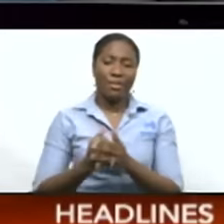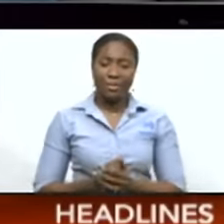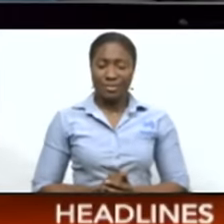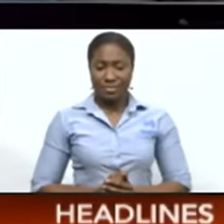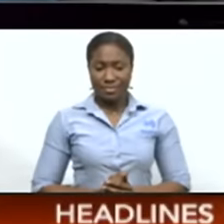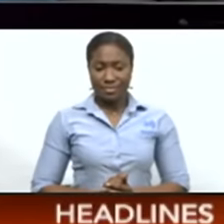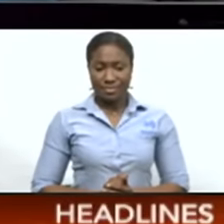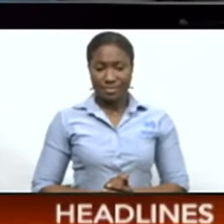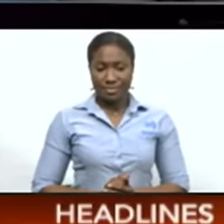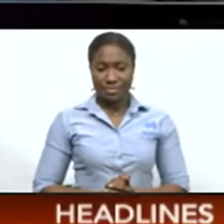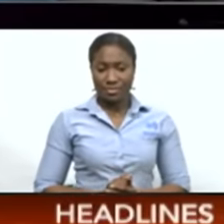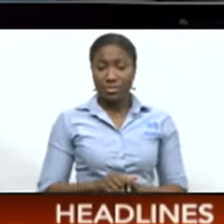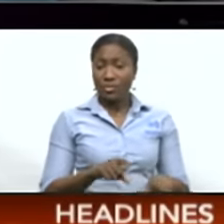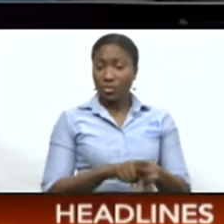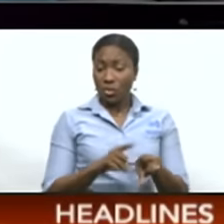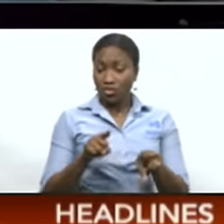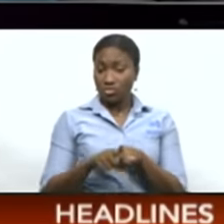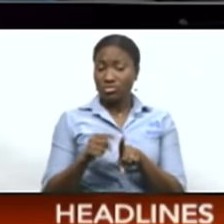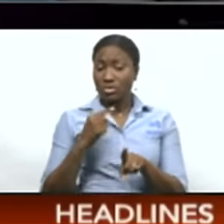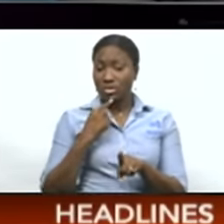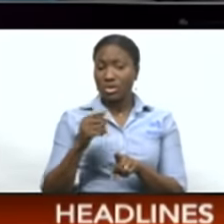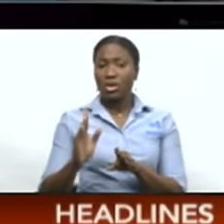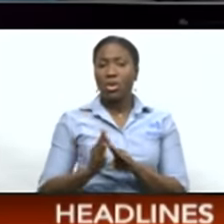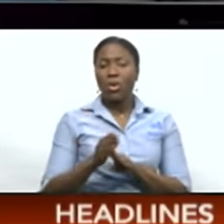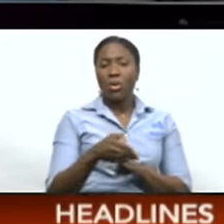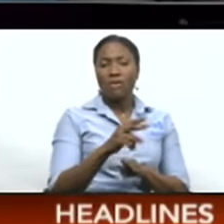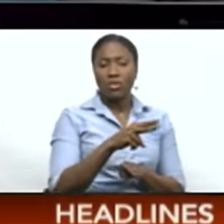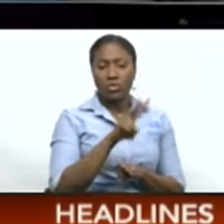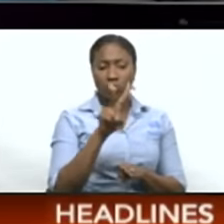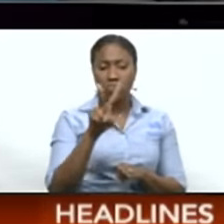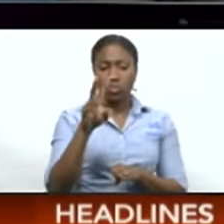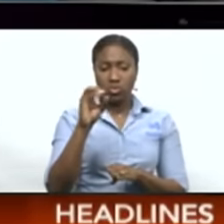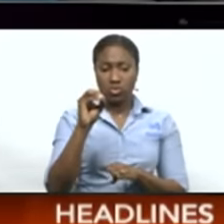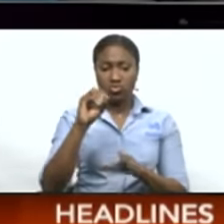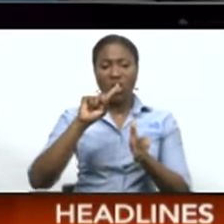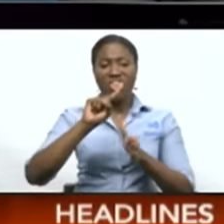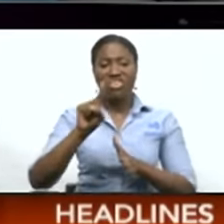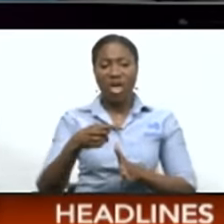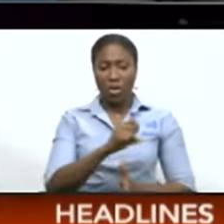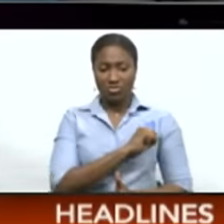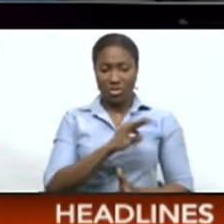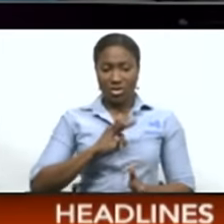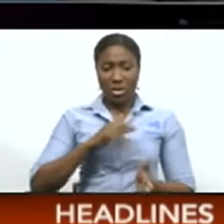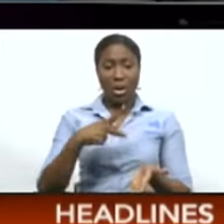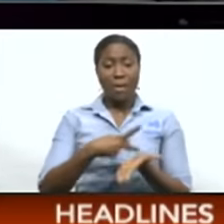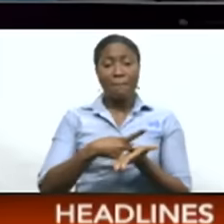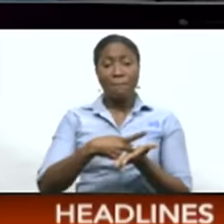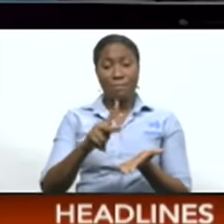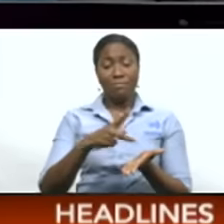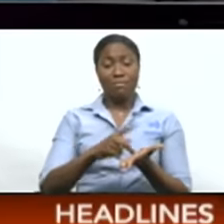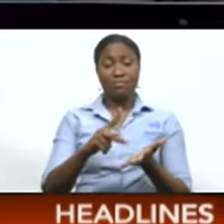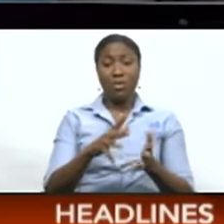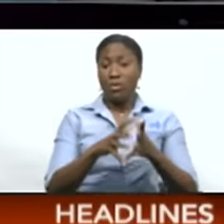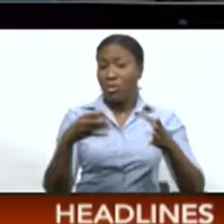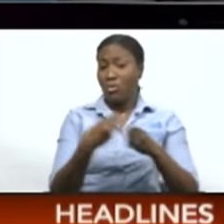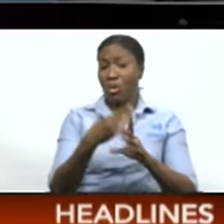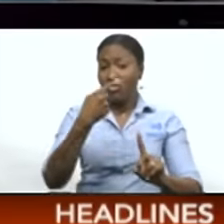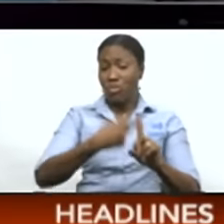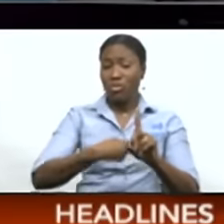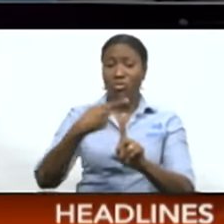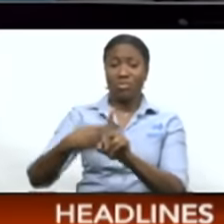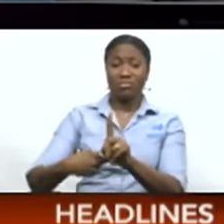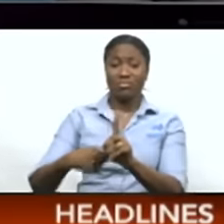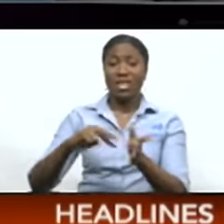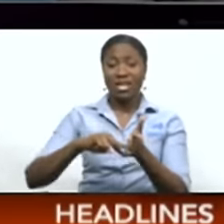Dr. Arjun said over 220,000 employees earn less than $6,000 a month, and this will exacerbate